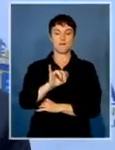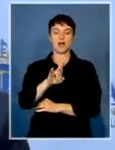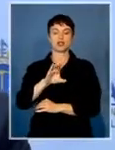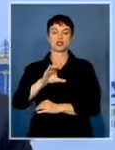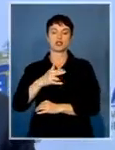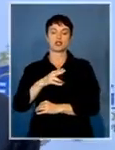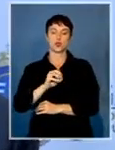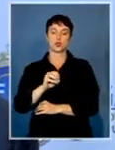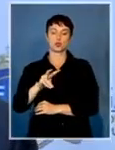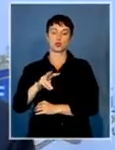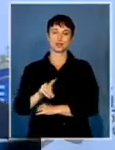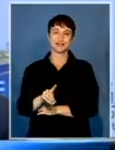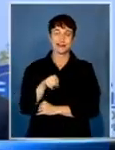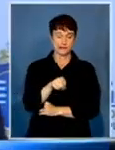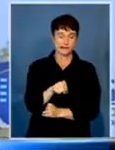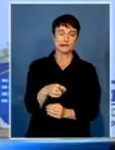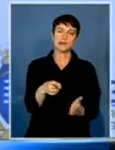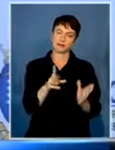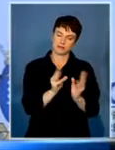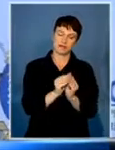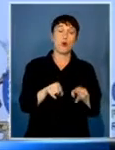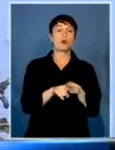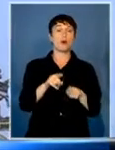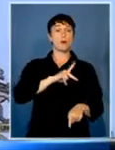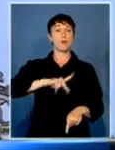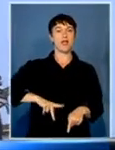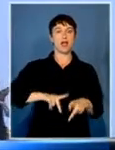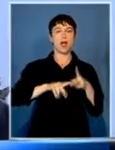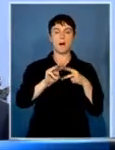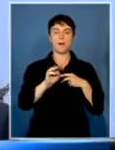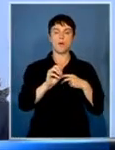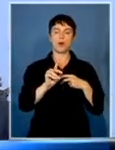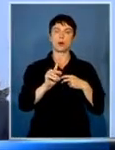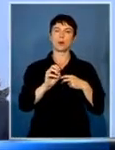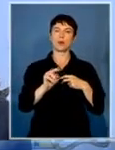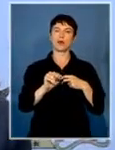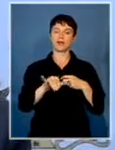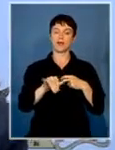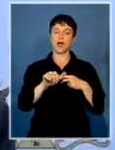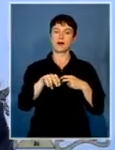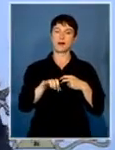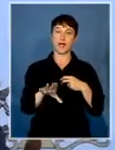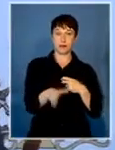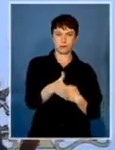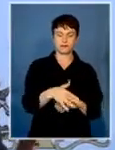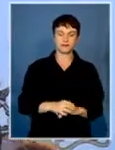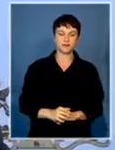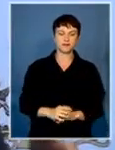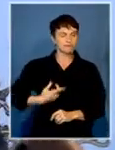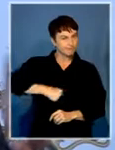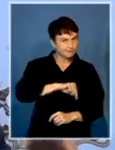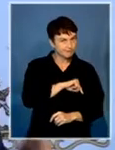If you look at the preamble to our constitution, it requires of us to heal the divisions of the past. And that means